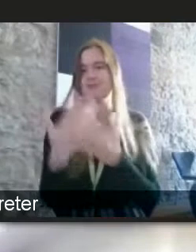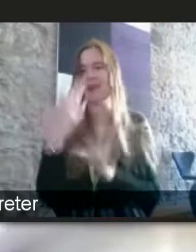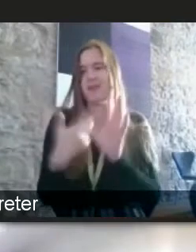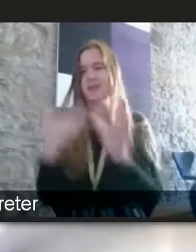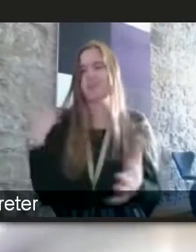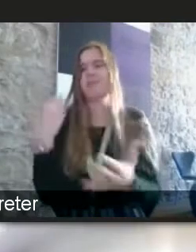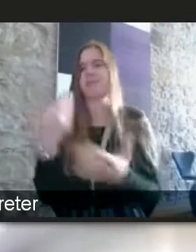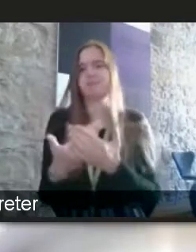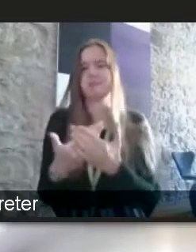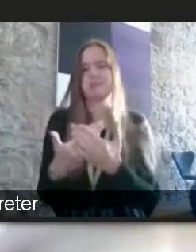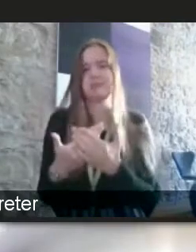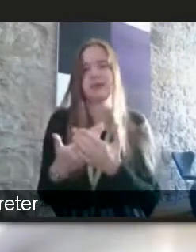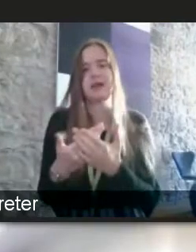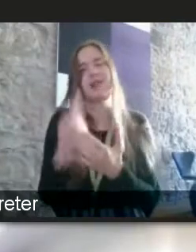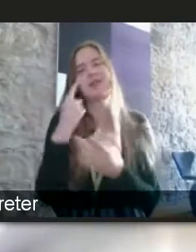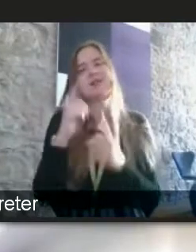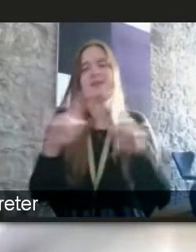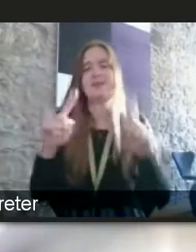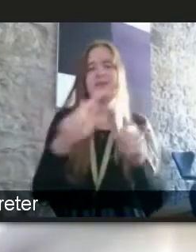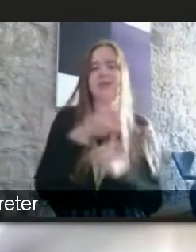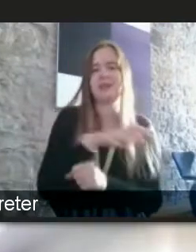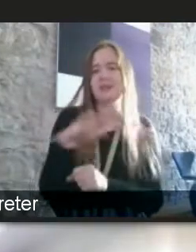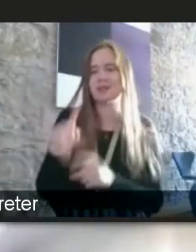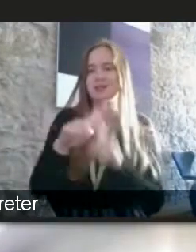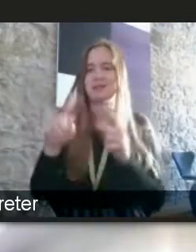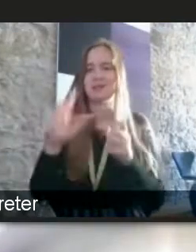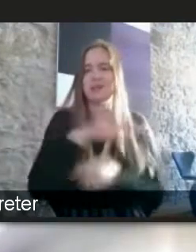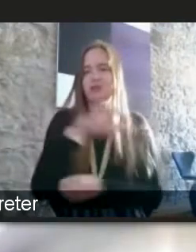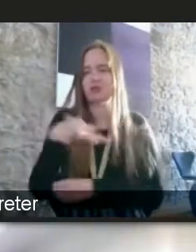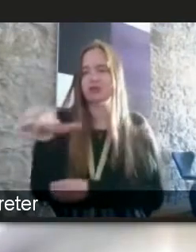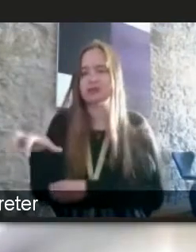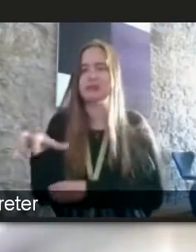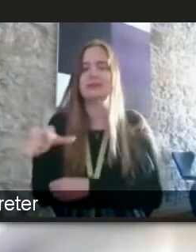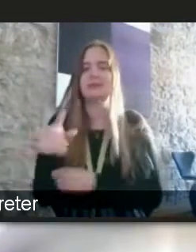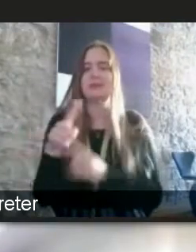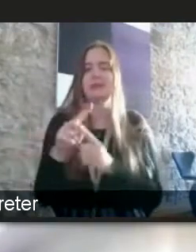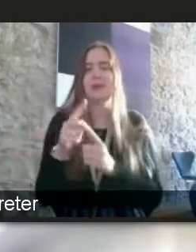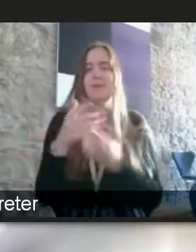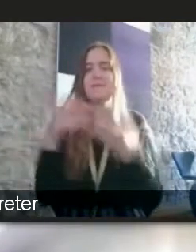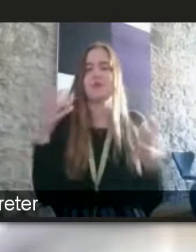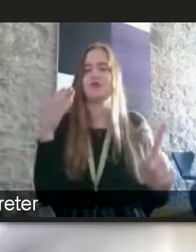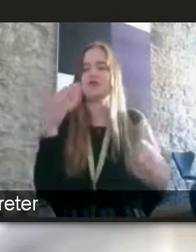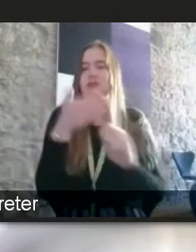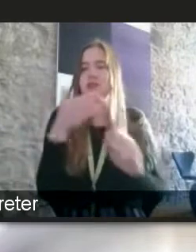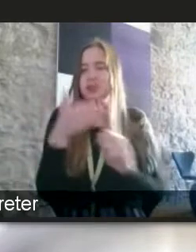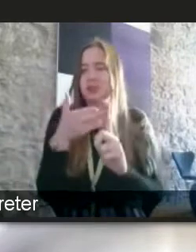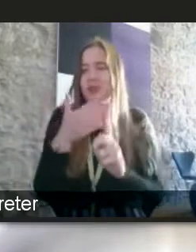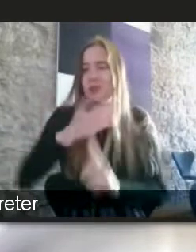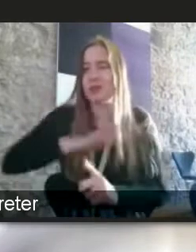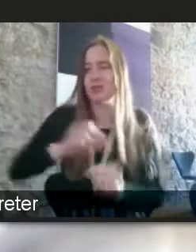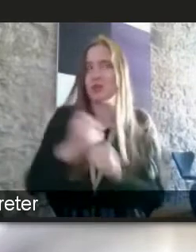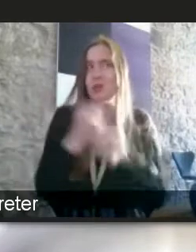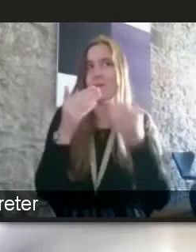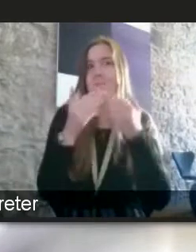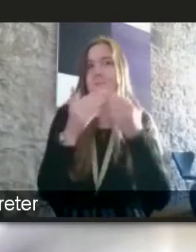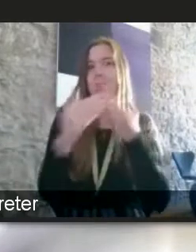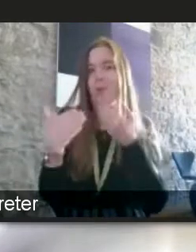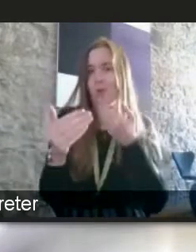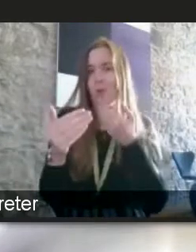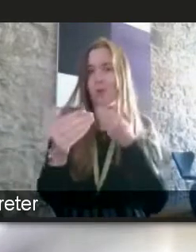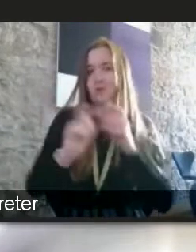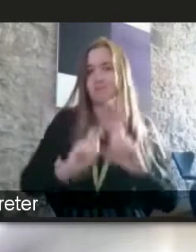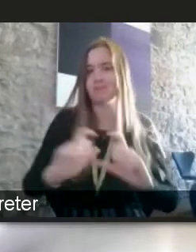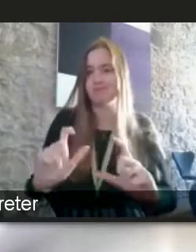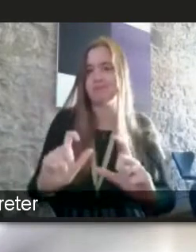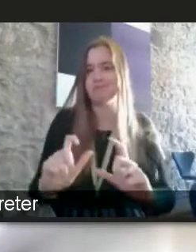or so quite different sectors different industries there's a greater recognition that we do need to do more that's resulting